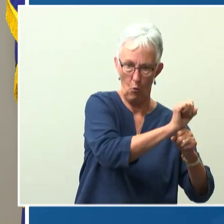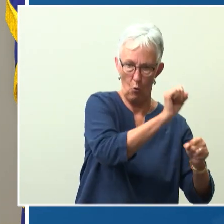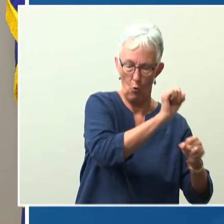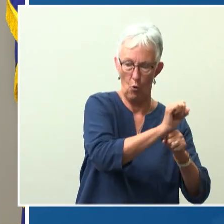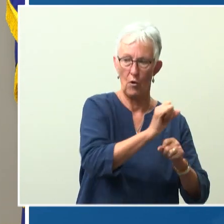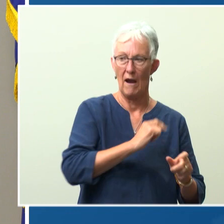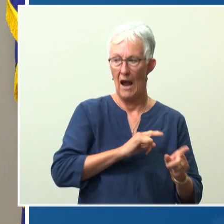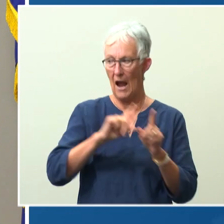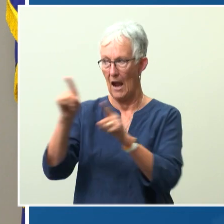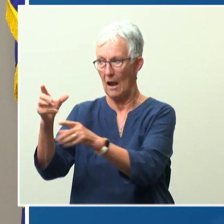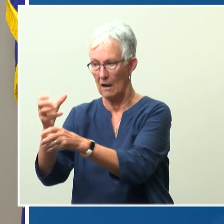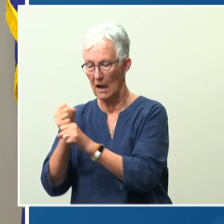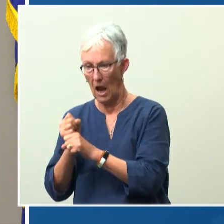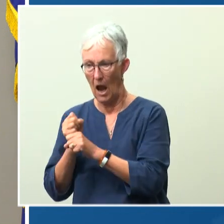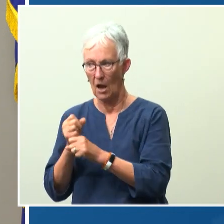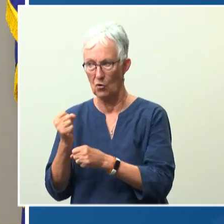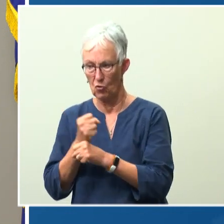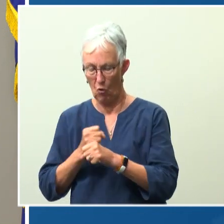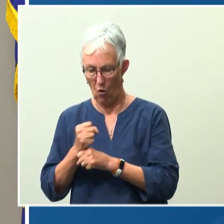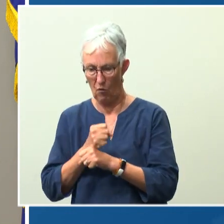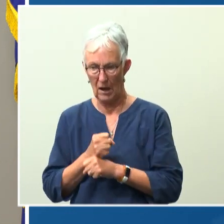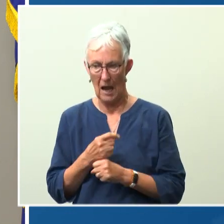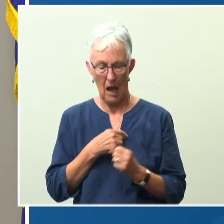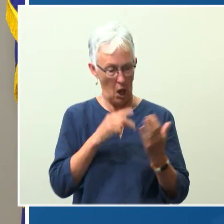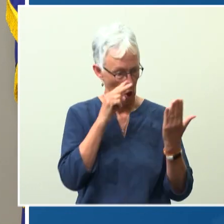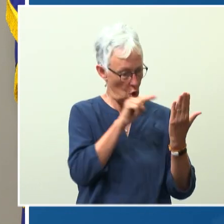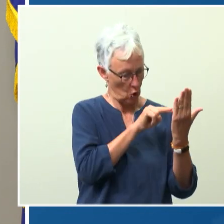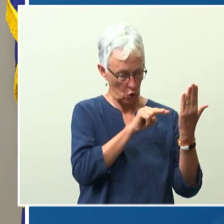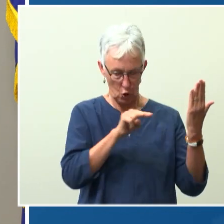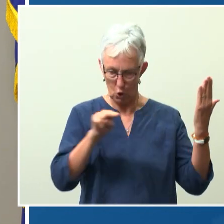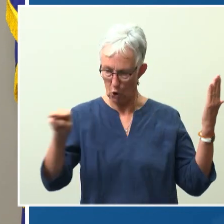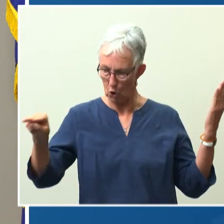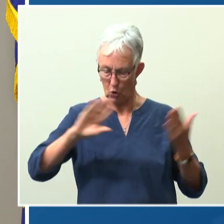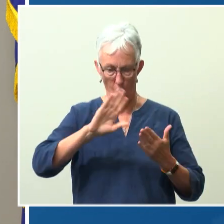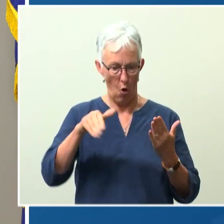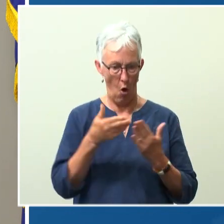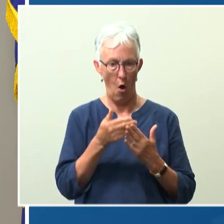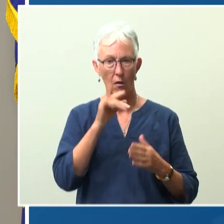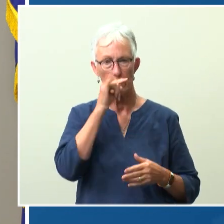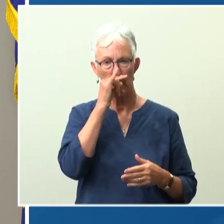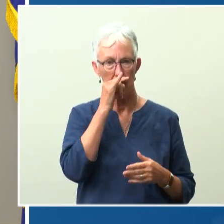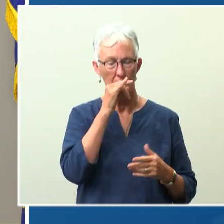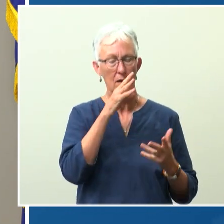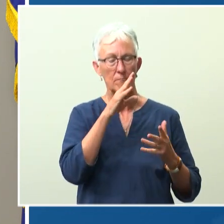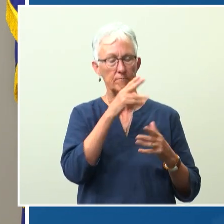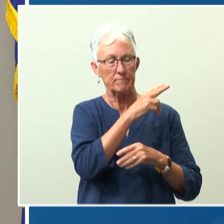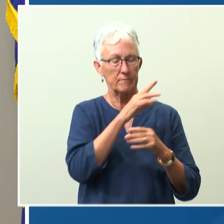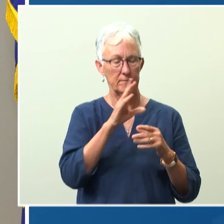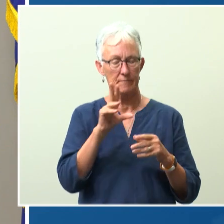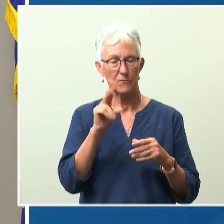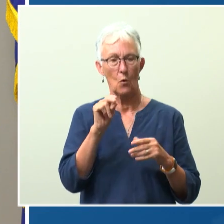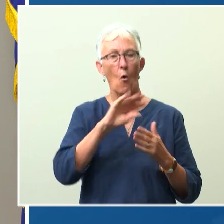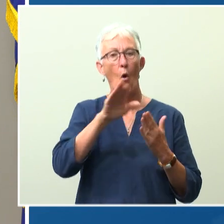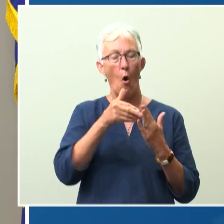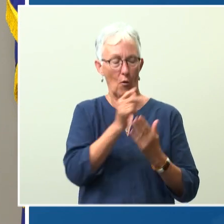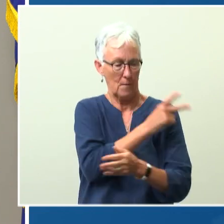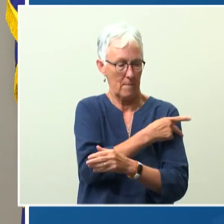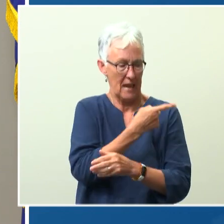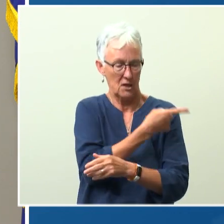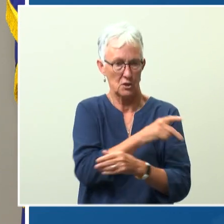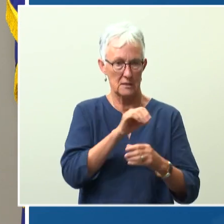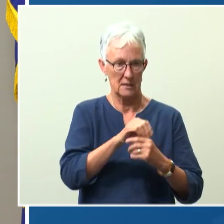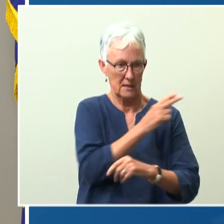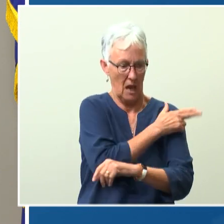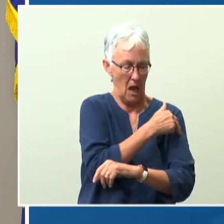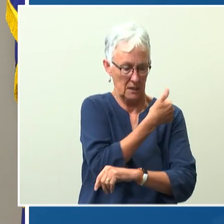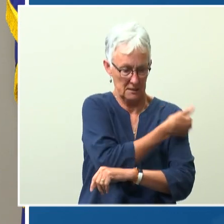I previewed all of my hospital patients' chest x-rays from my home computer while the kids colored in their coloring books. I put my daughter's hair in a